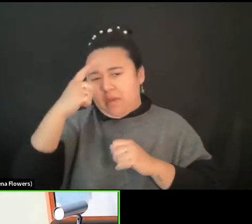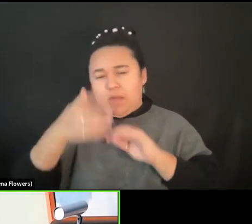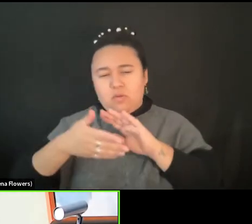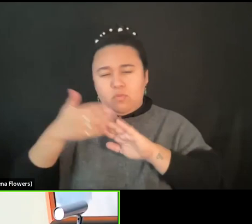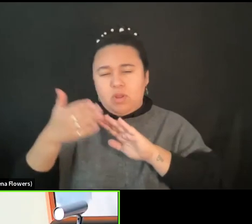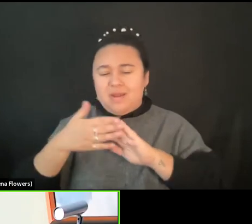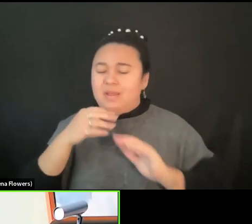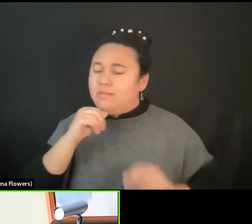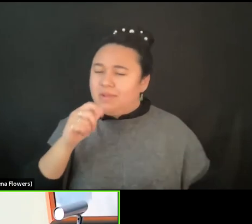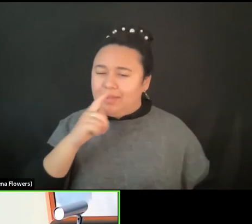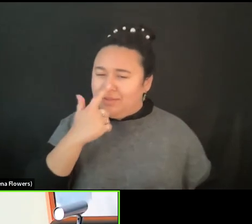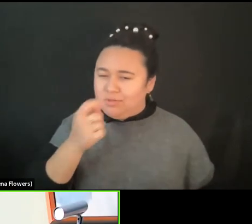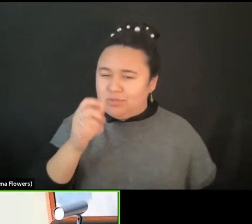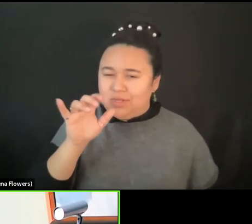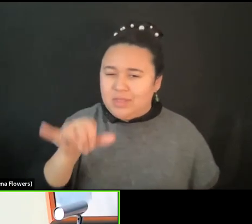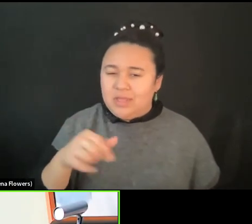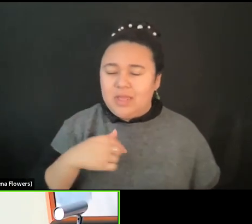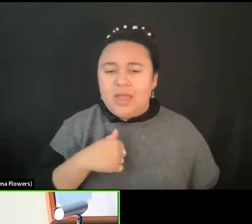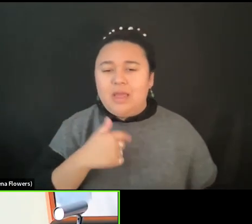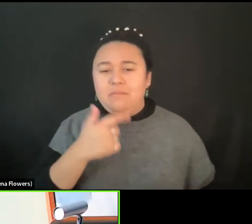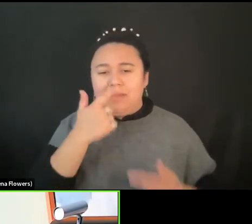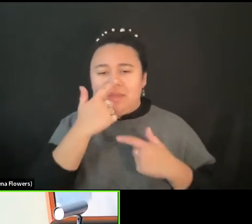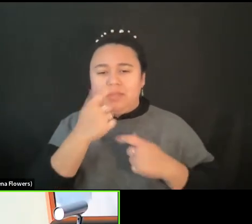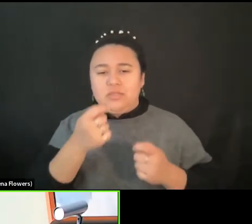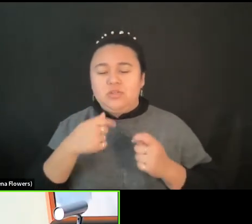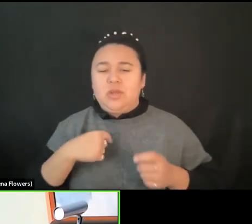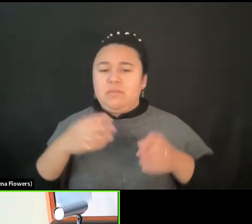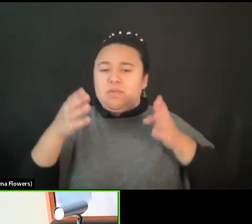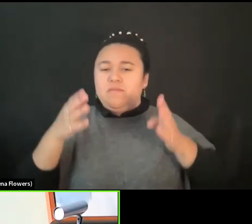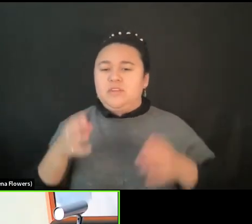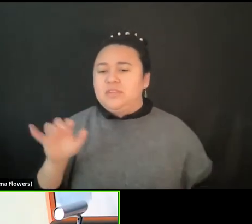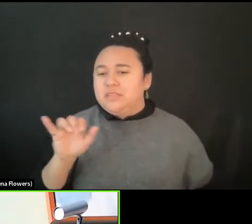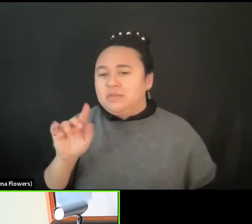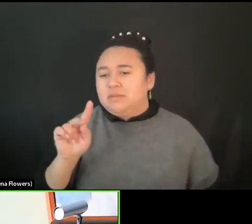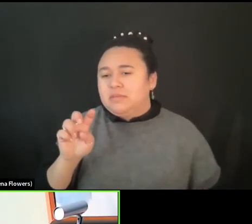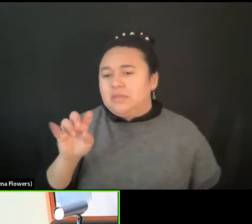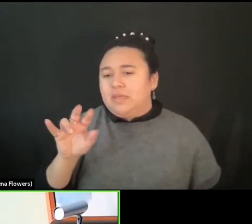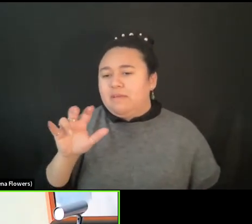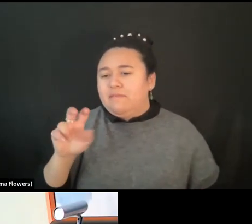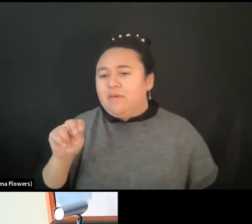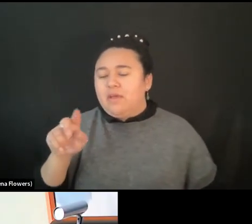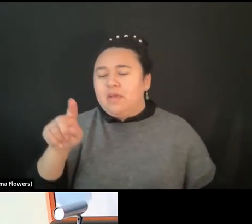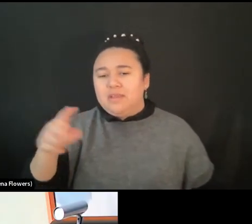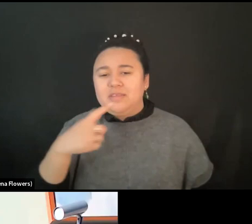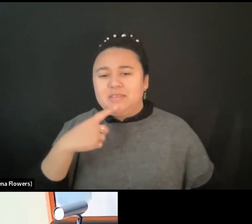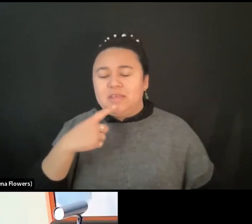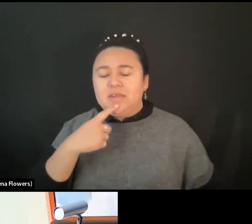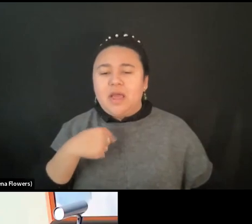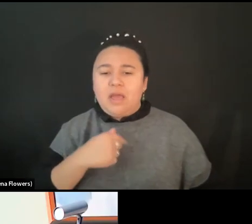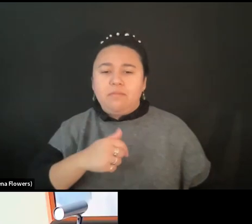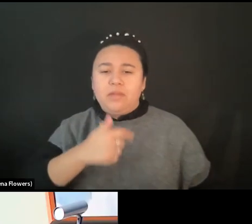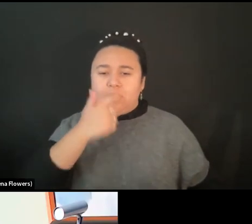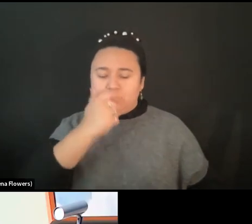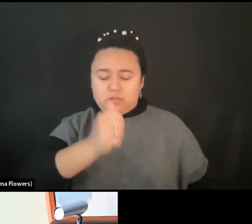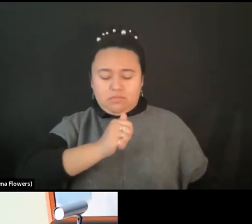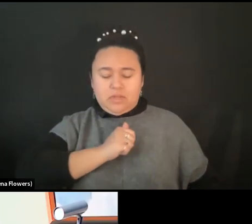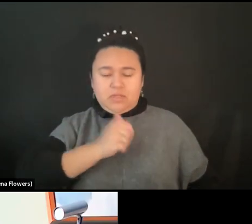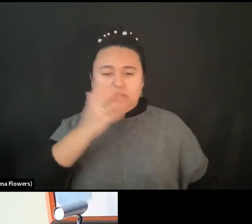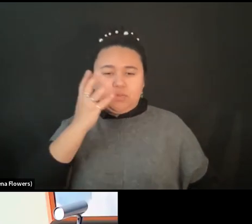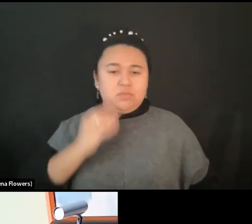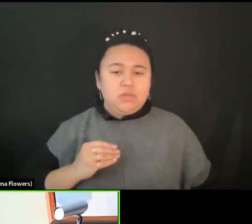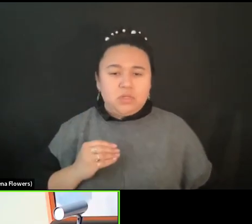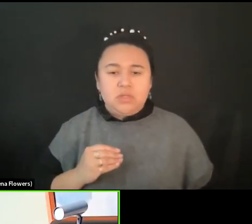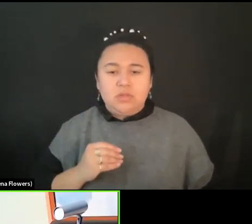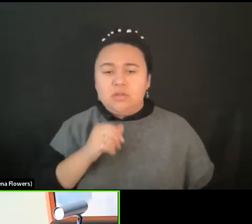that. I'm more interested, as an individual, as Kayvon mentioned, to experience this, not to try to go, you know,